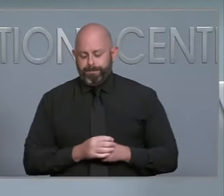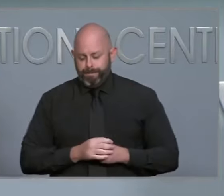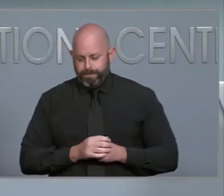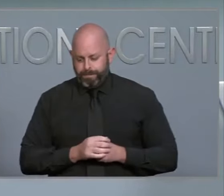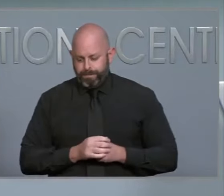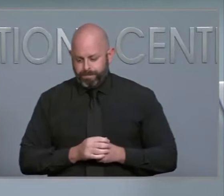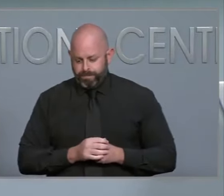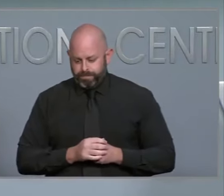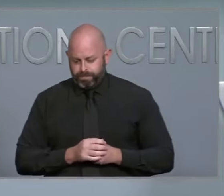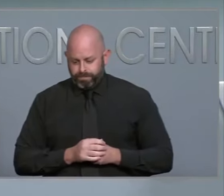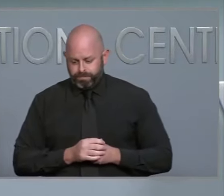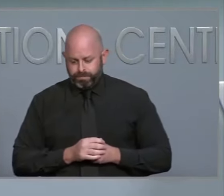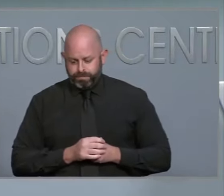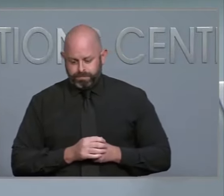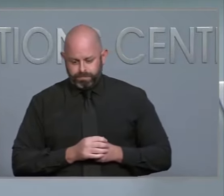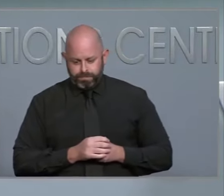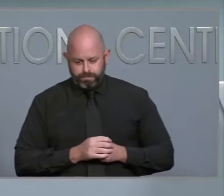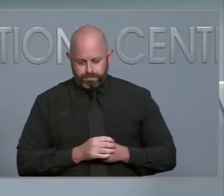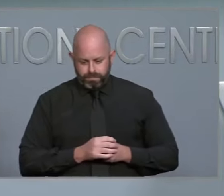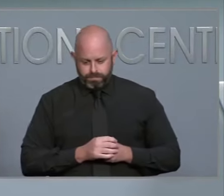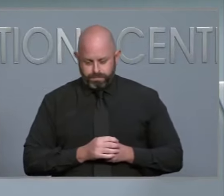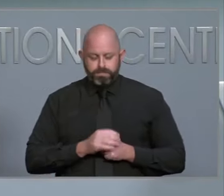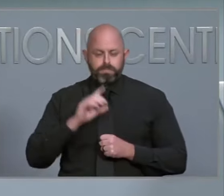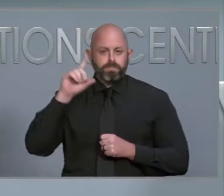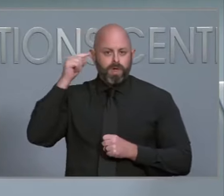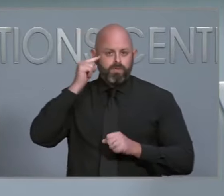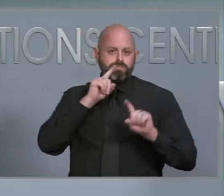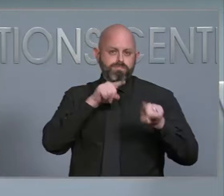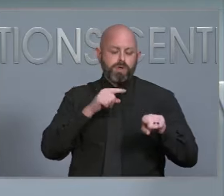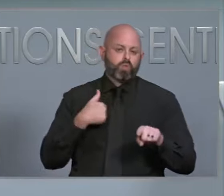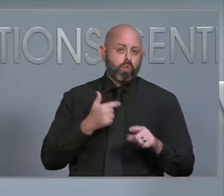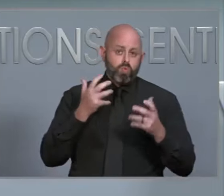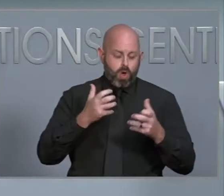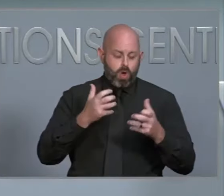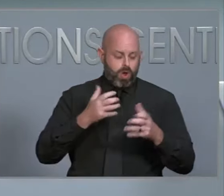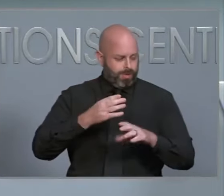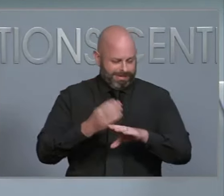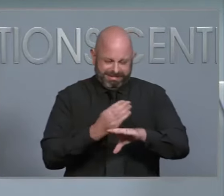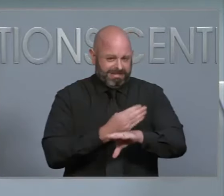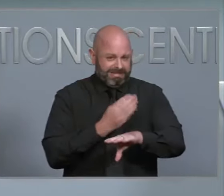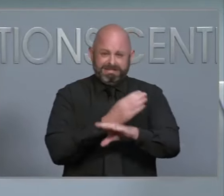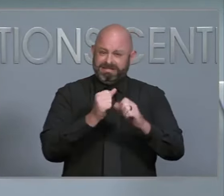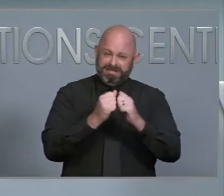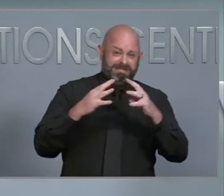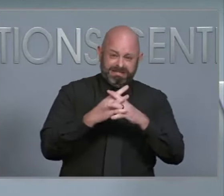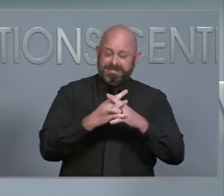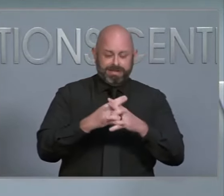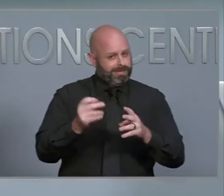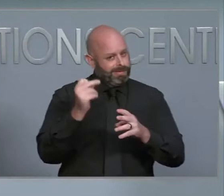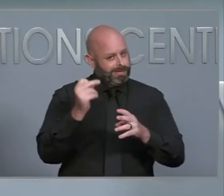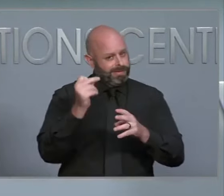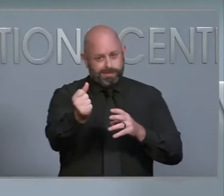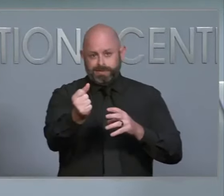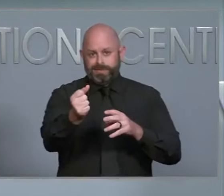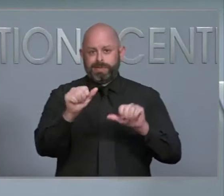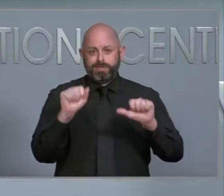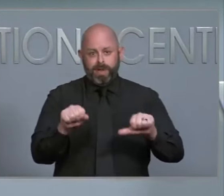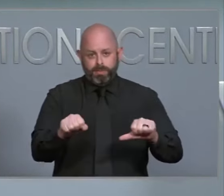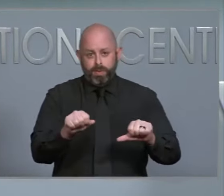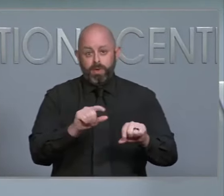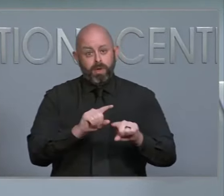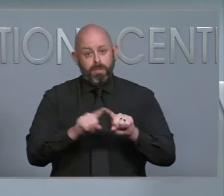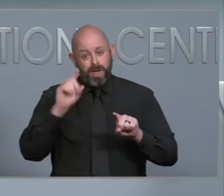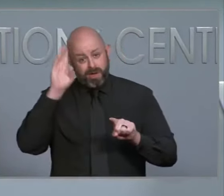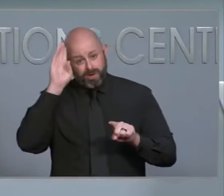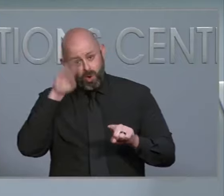want to return things to normalcy. But we know that it's going to be a matter of time when you have communities that are cut off. Everyone is